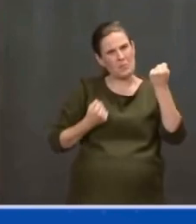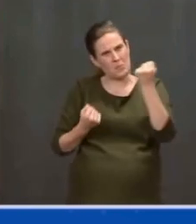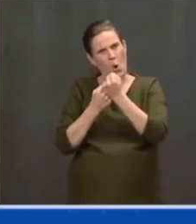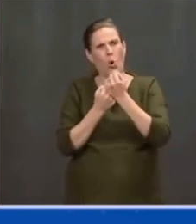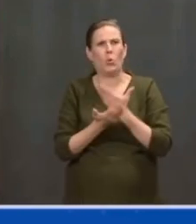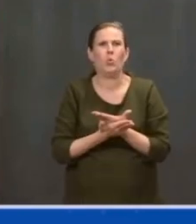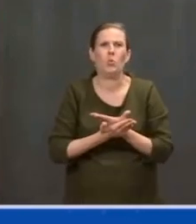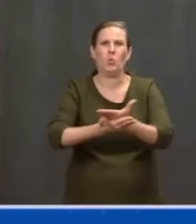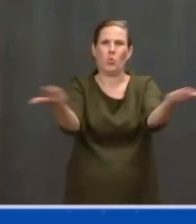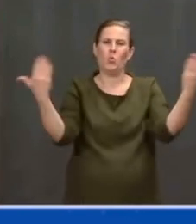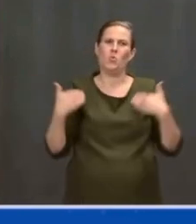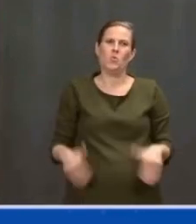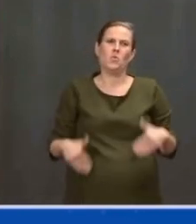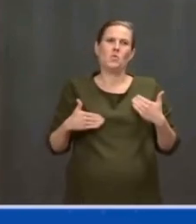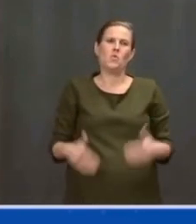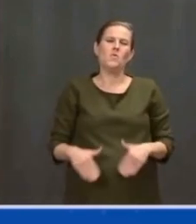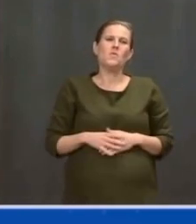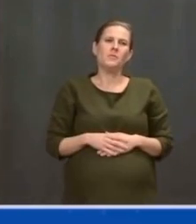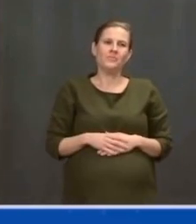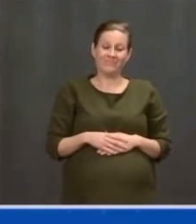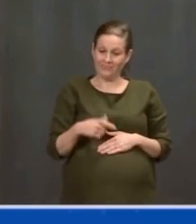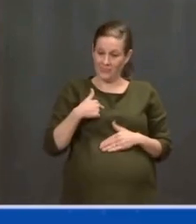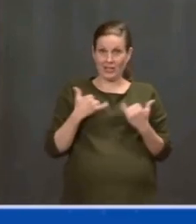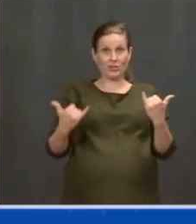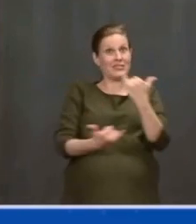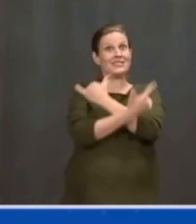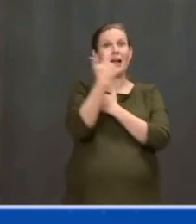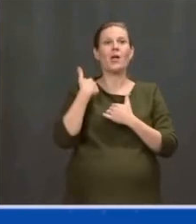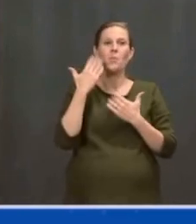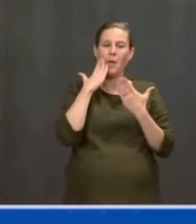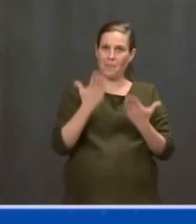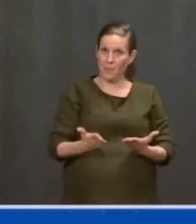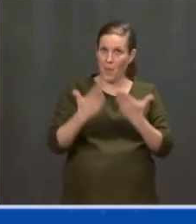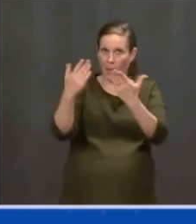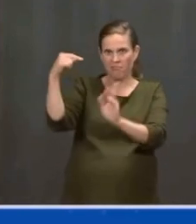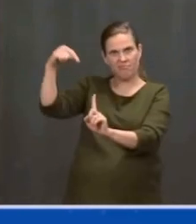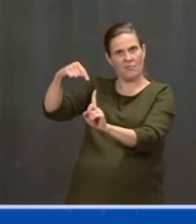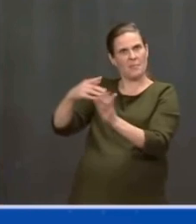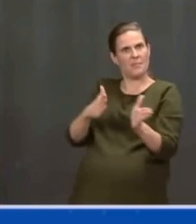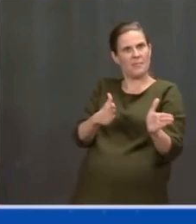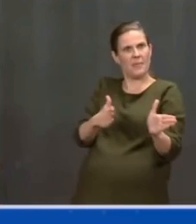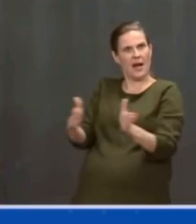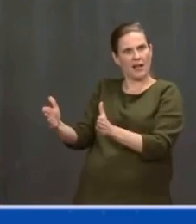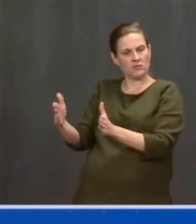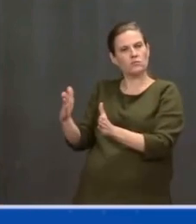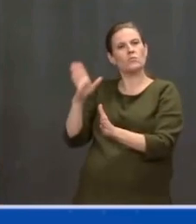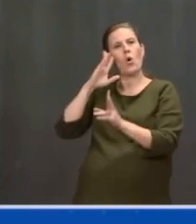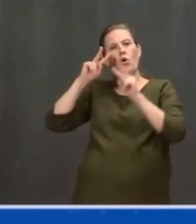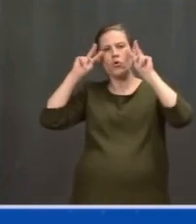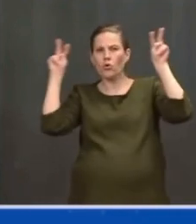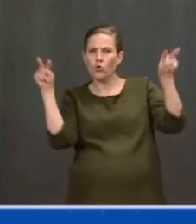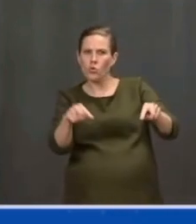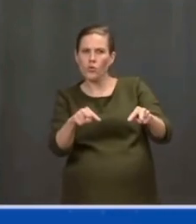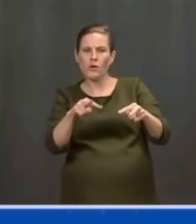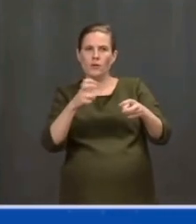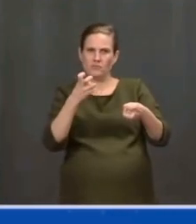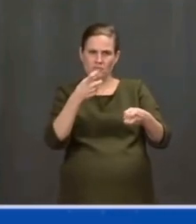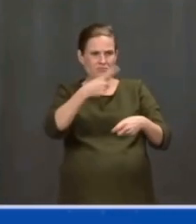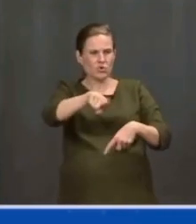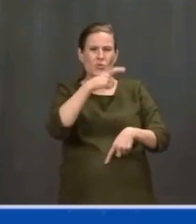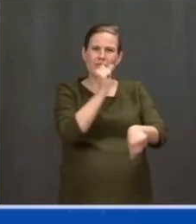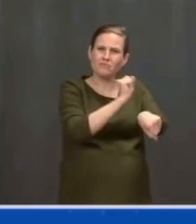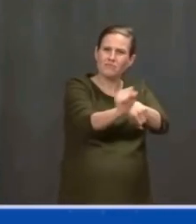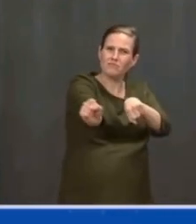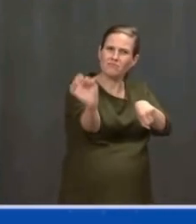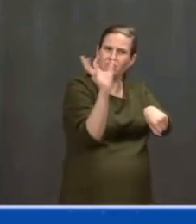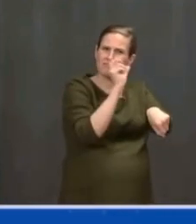a plan for the nation that rewards work, not just rewards wealth. It builds a fairer economy that